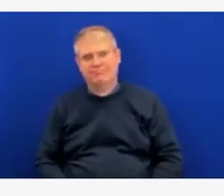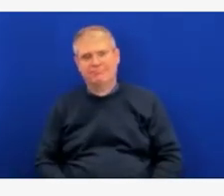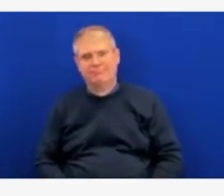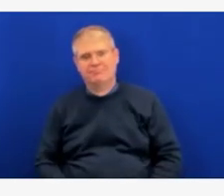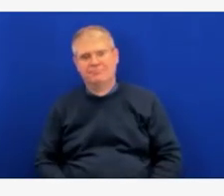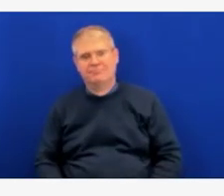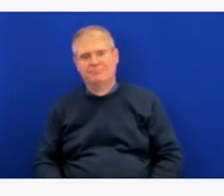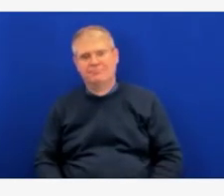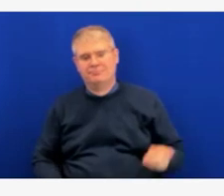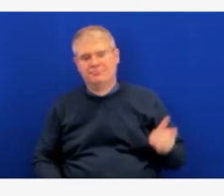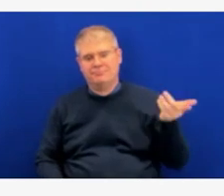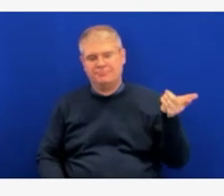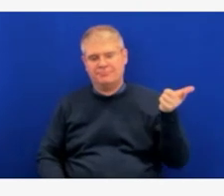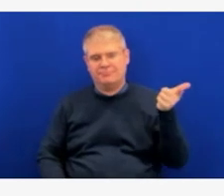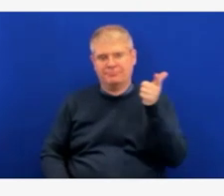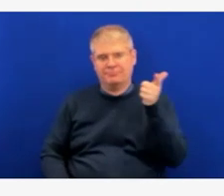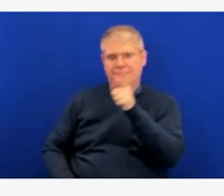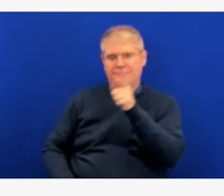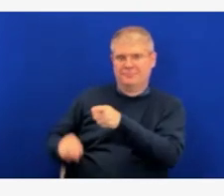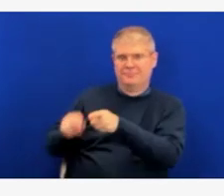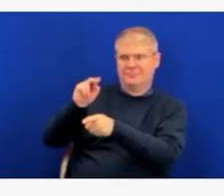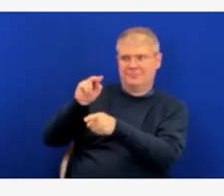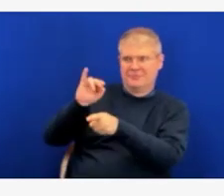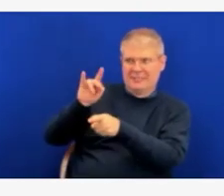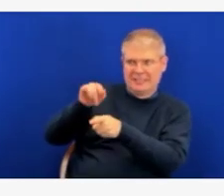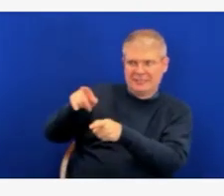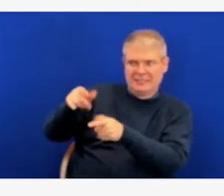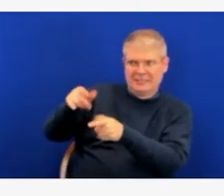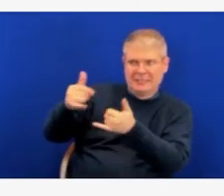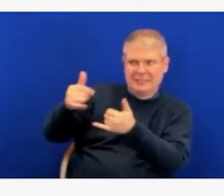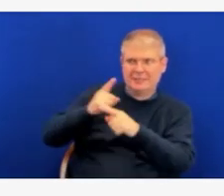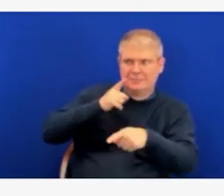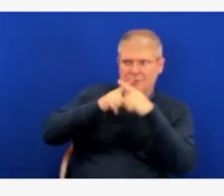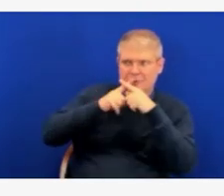I muted myself and then started speaking. That's awesome.